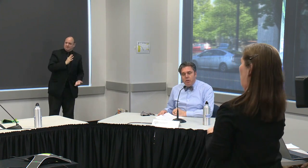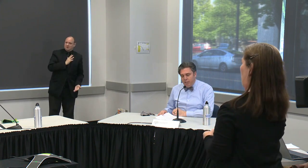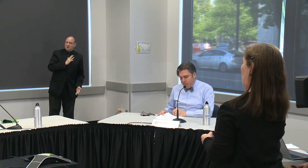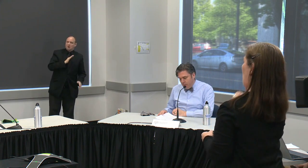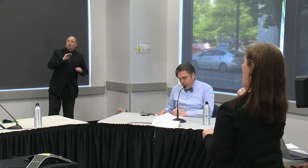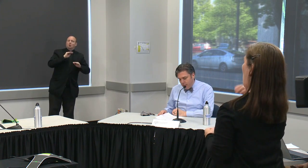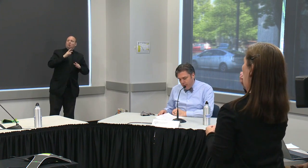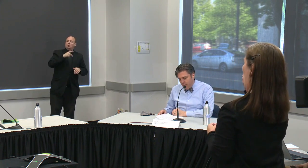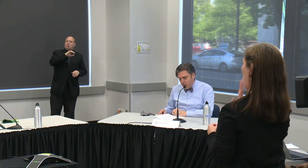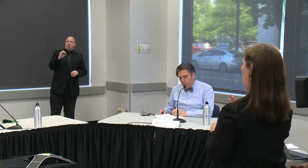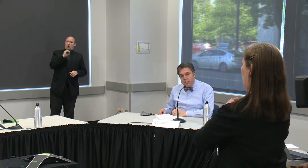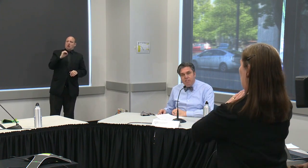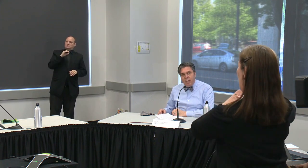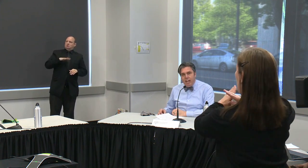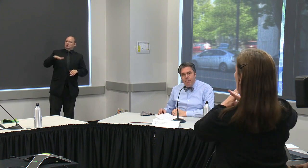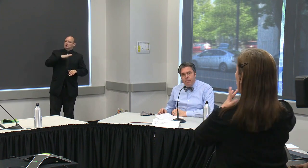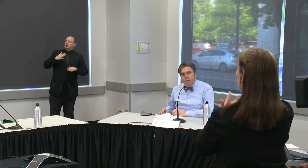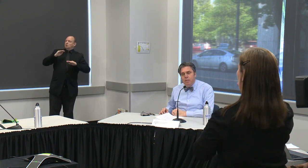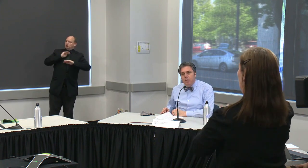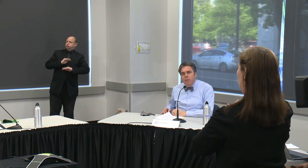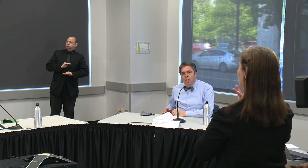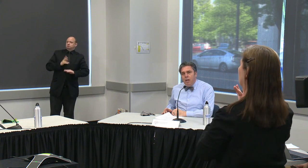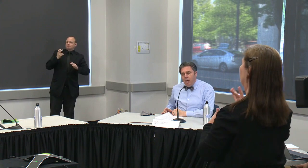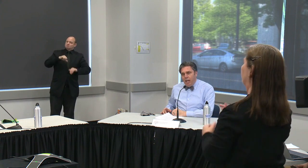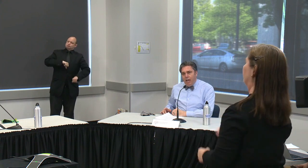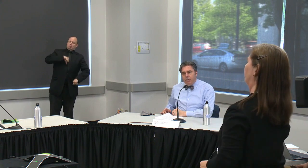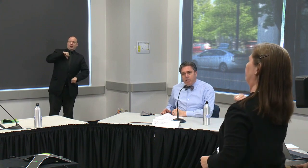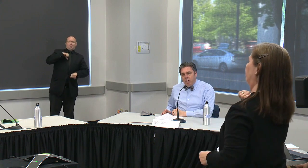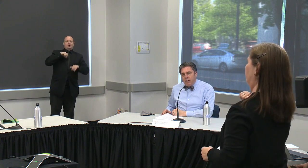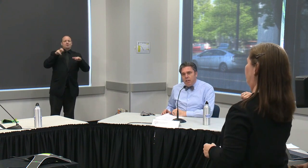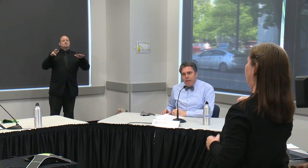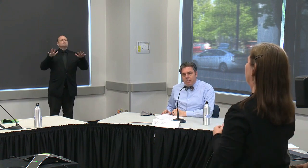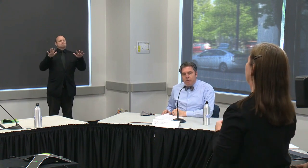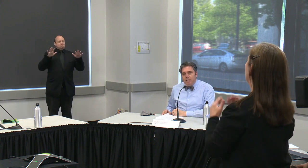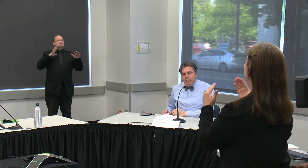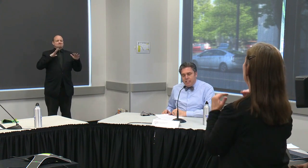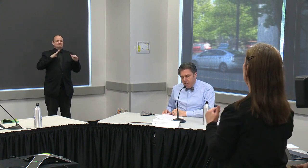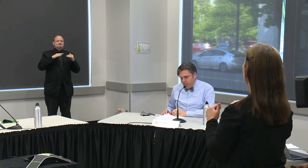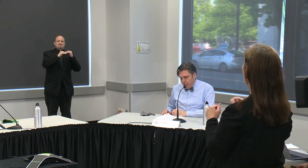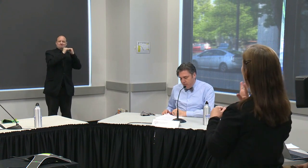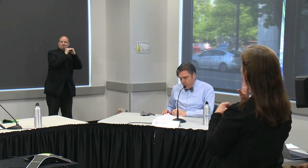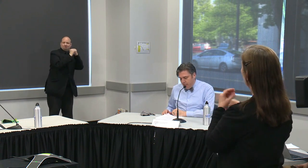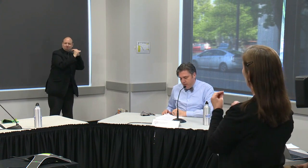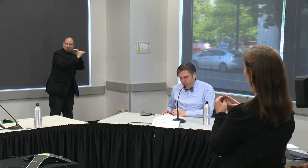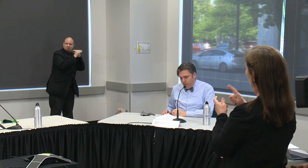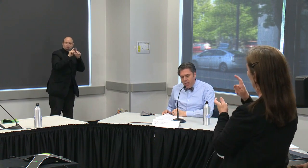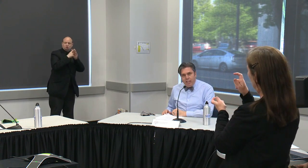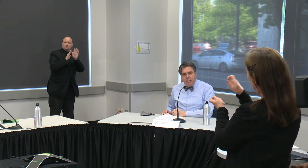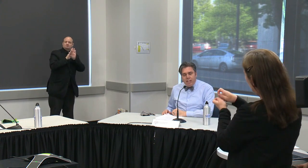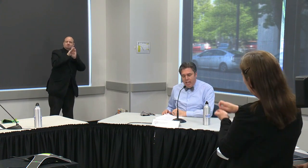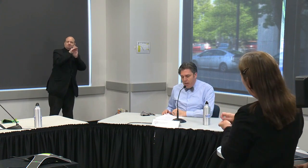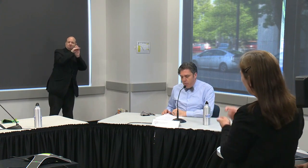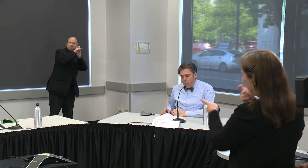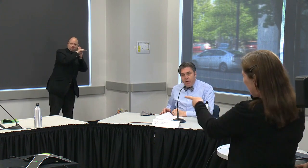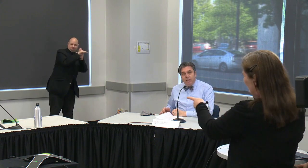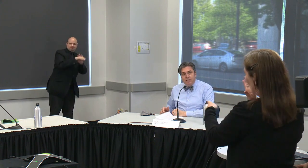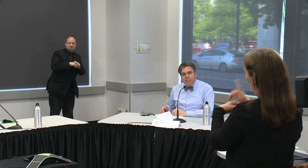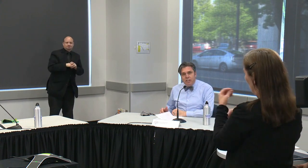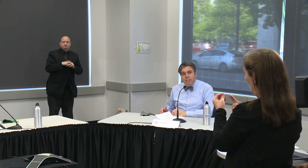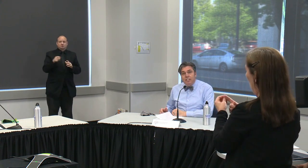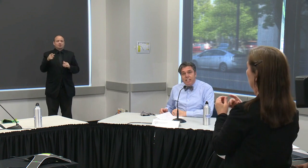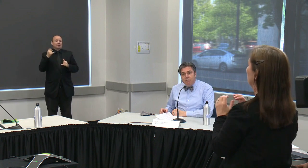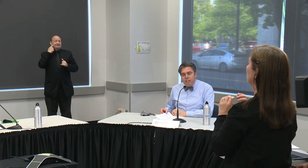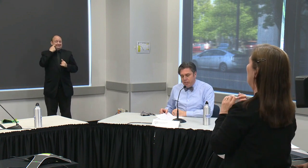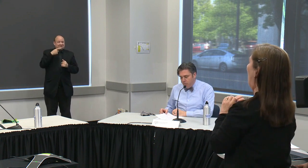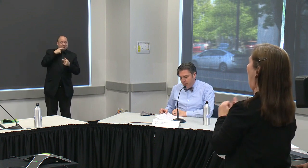of oregonians coming together to achieve that i want to talk about some of the details that governor brown outlined and how we are